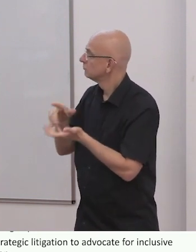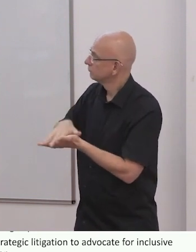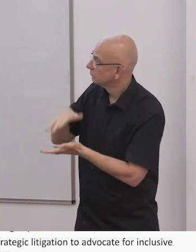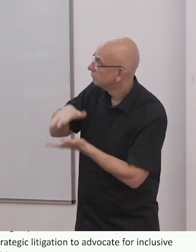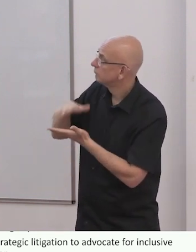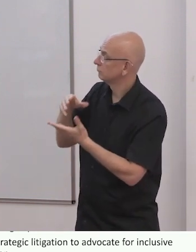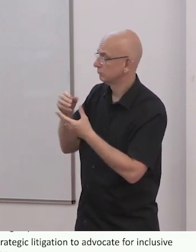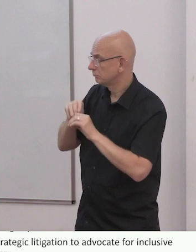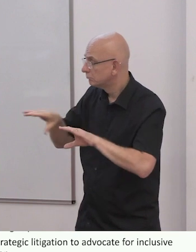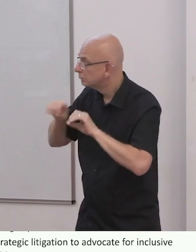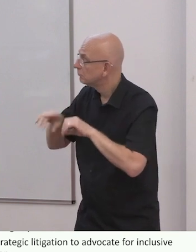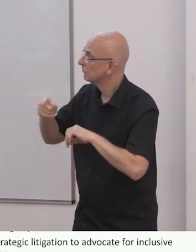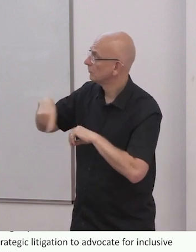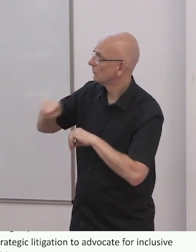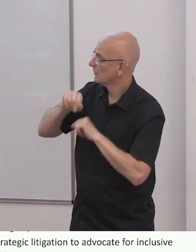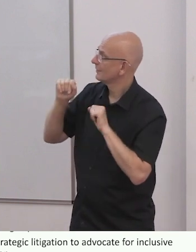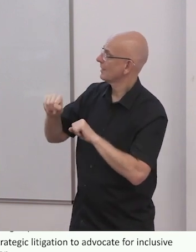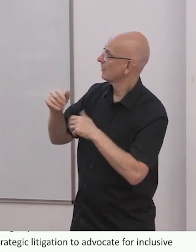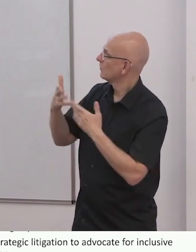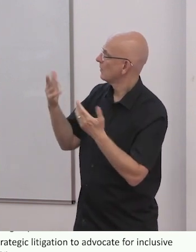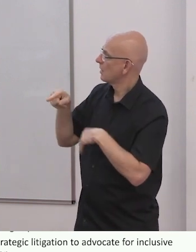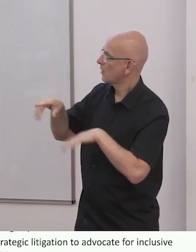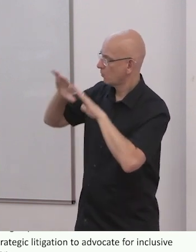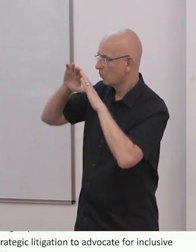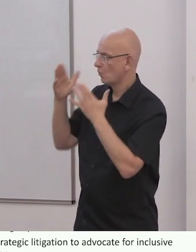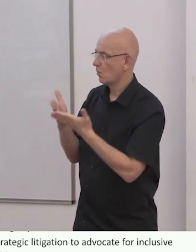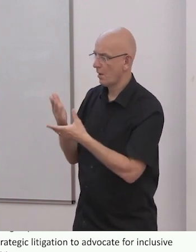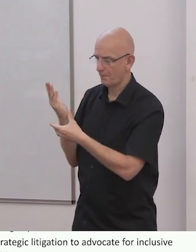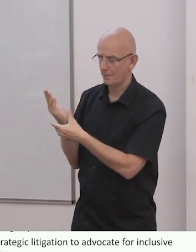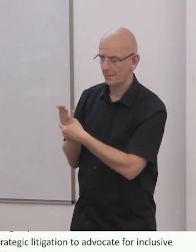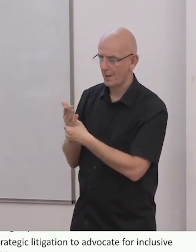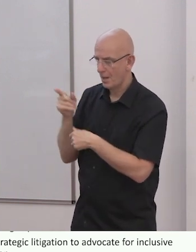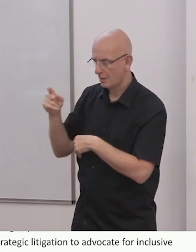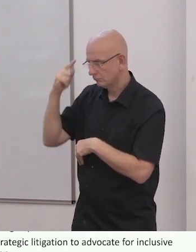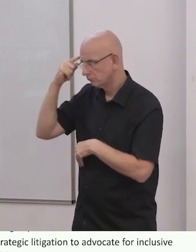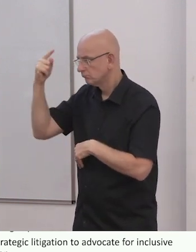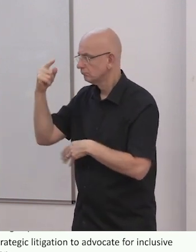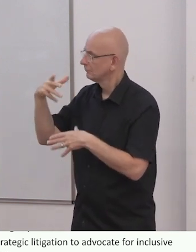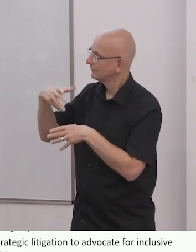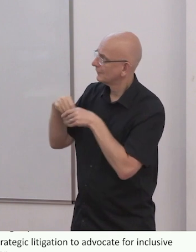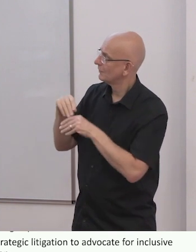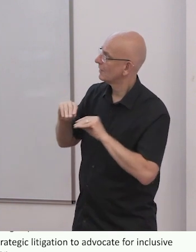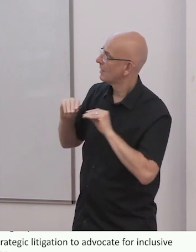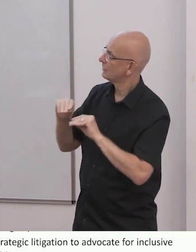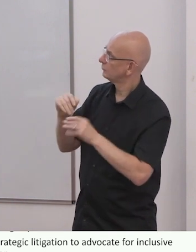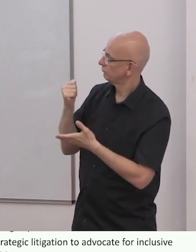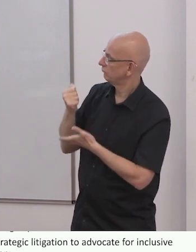and is still ongoing. The products of this